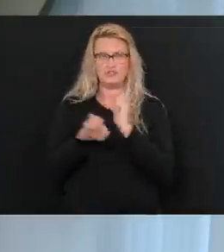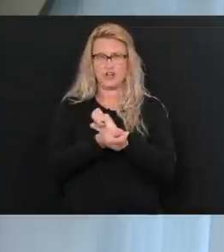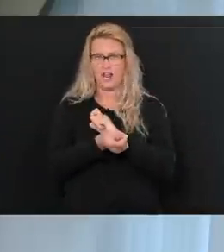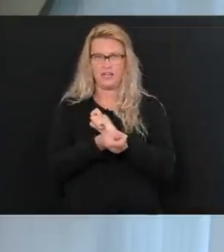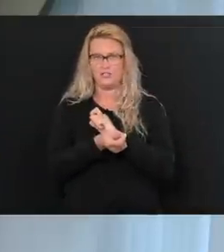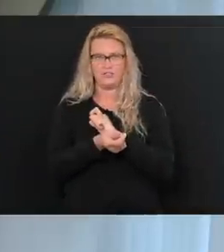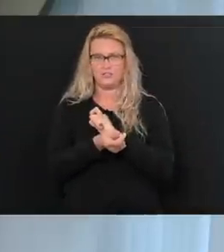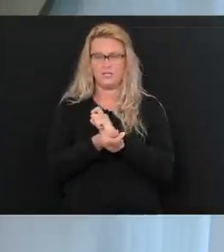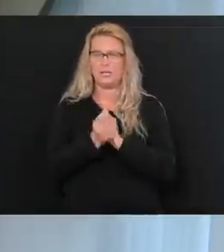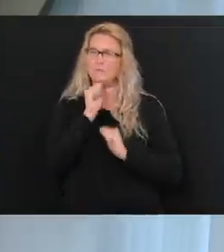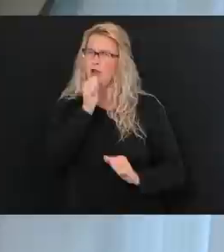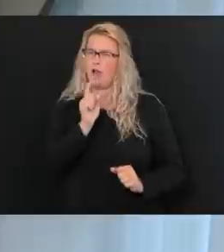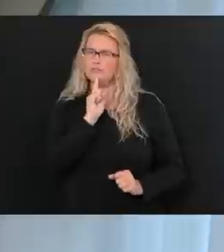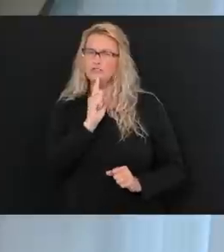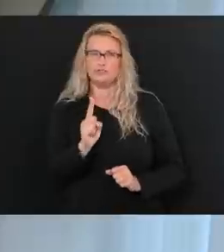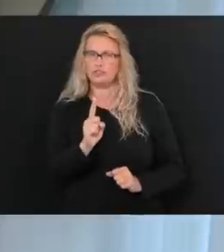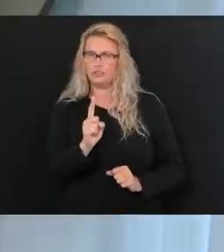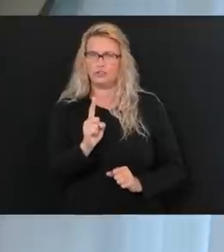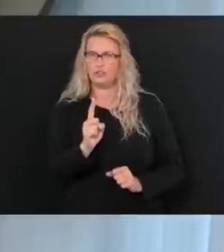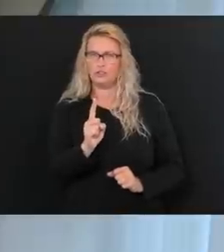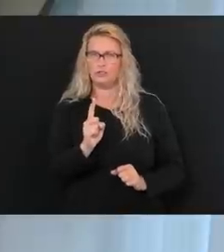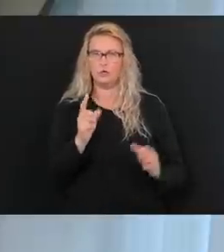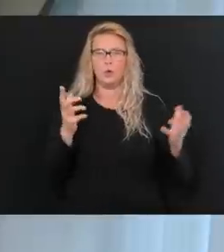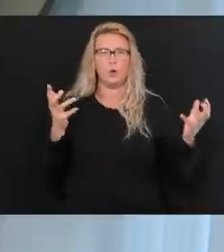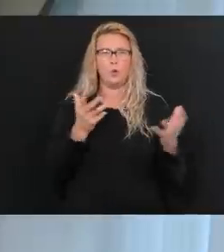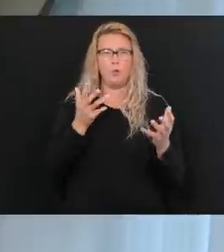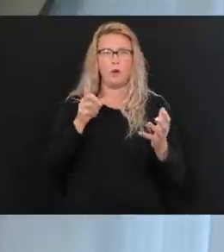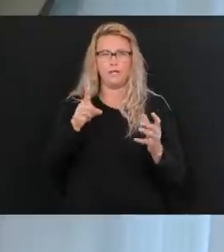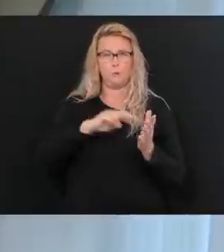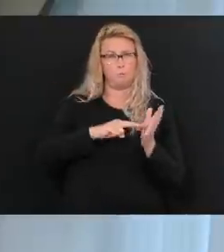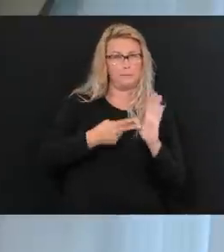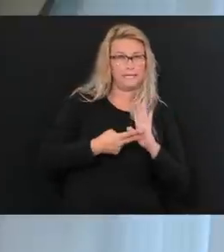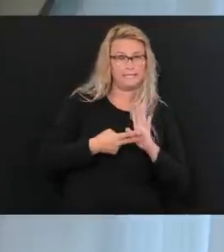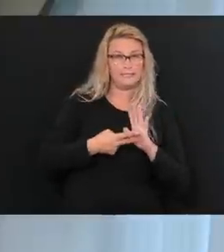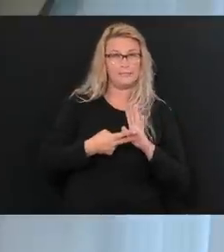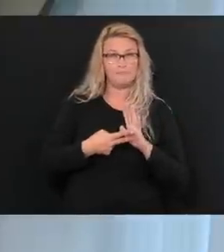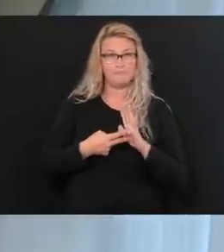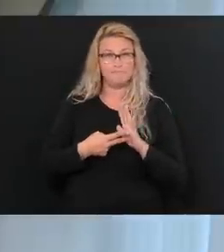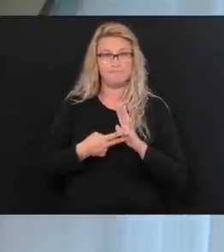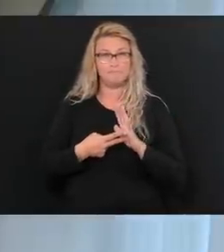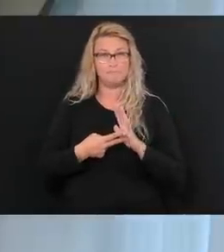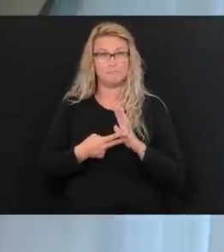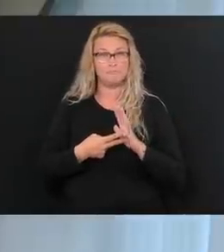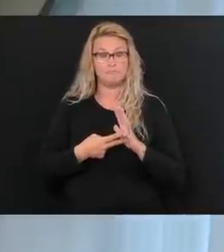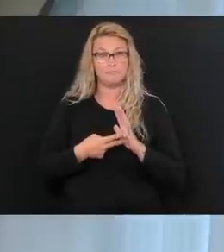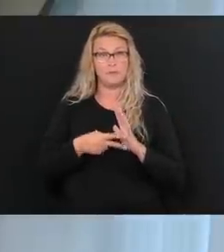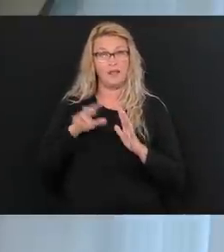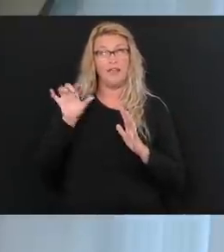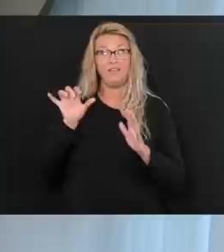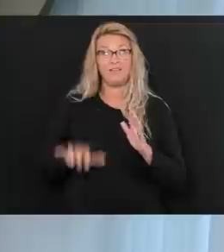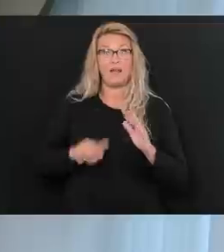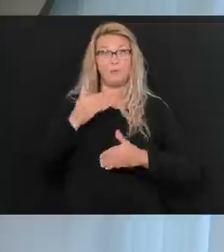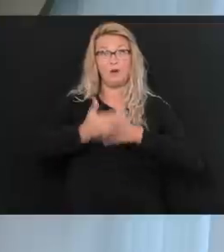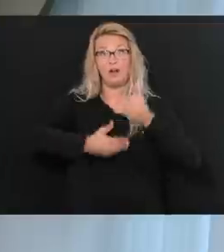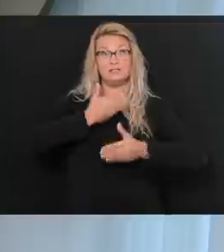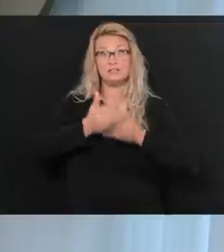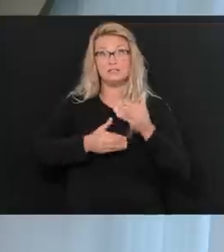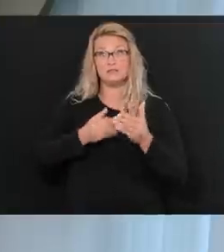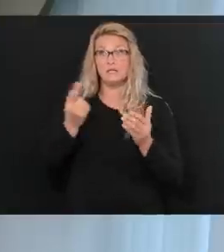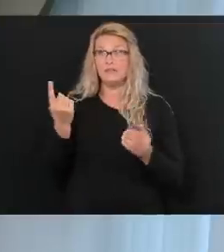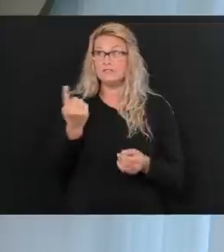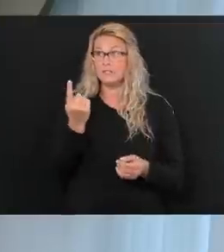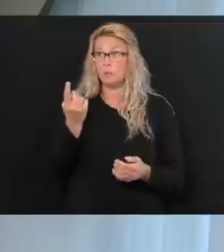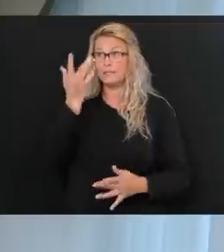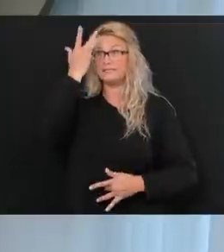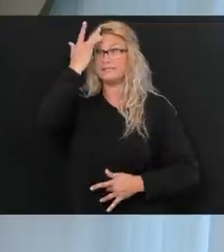goes. So I'm not sure what, what you're referring to at this time, but those have not changed at all. Someone is sick. Those are reported at